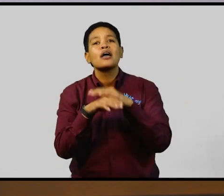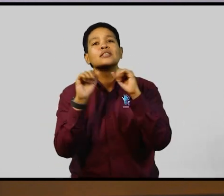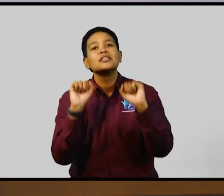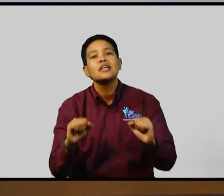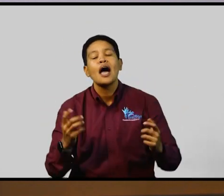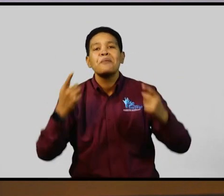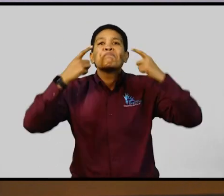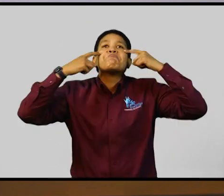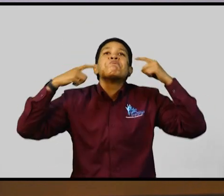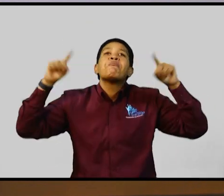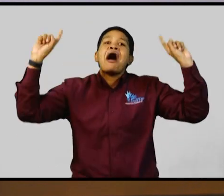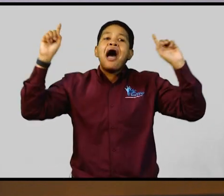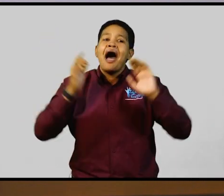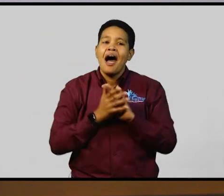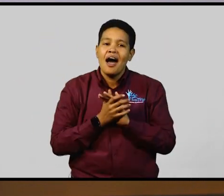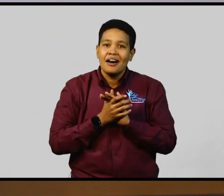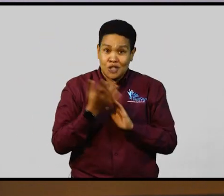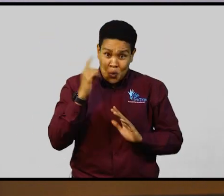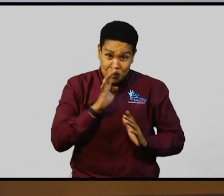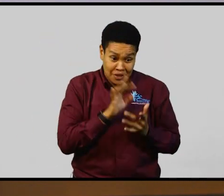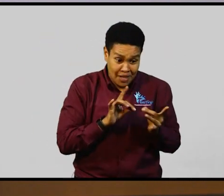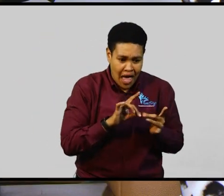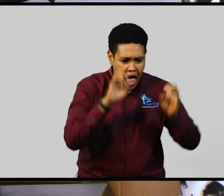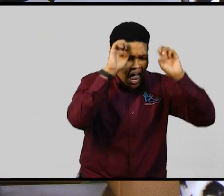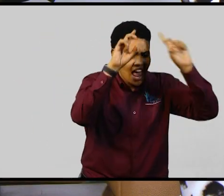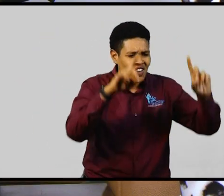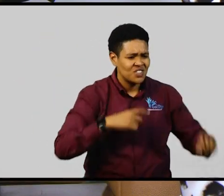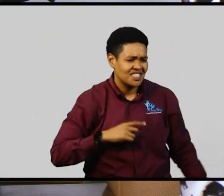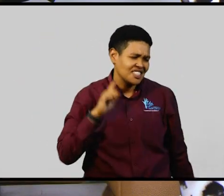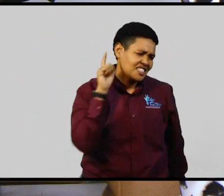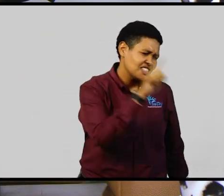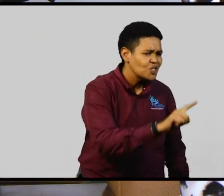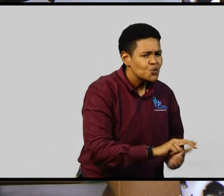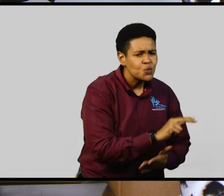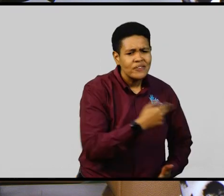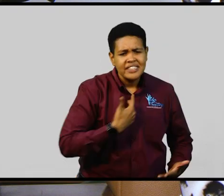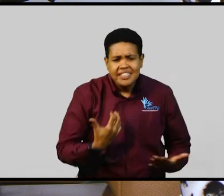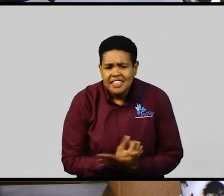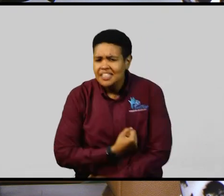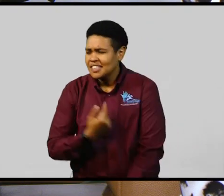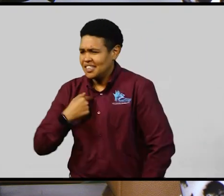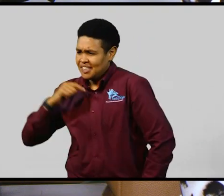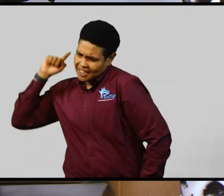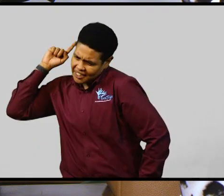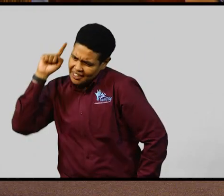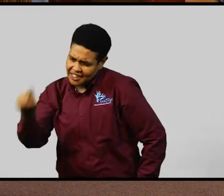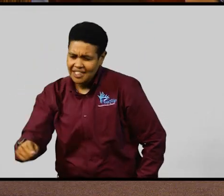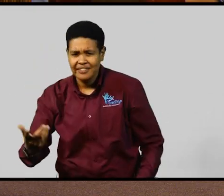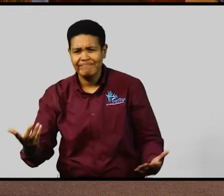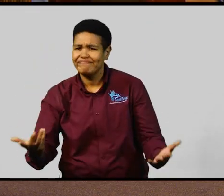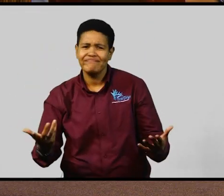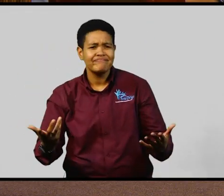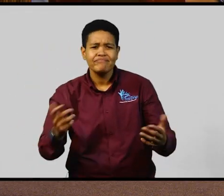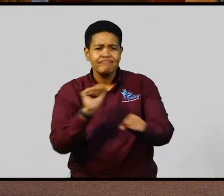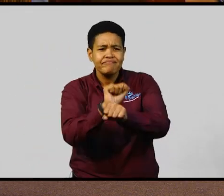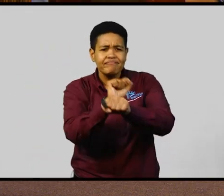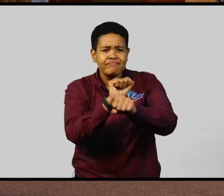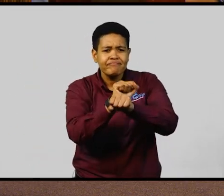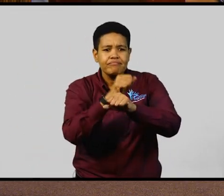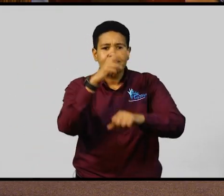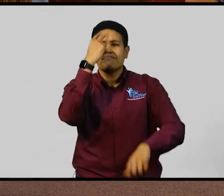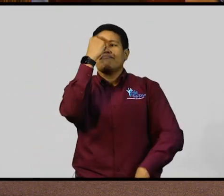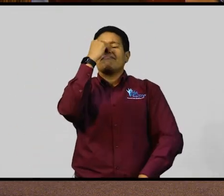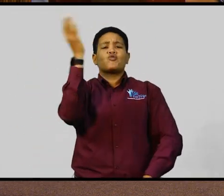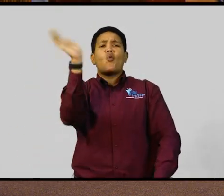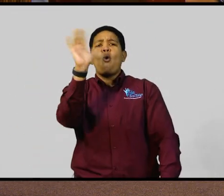freeing up the education space, freeing up the employment space, freeing